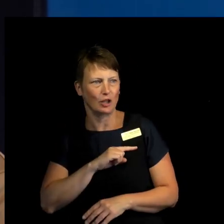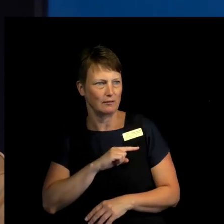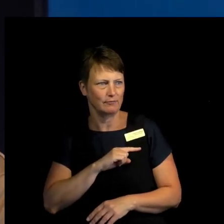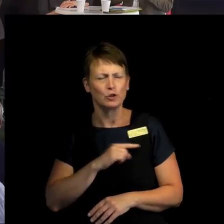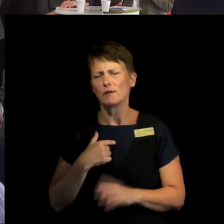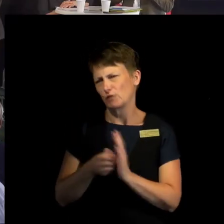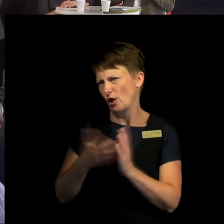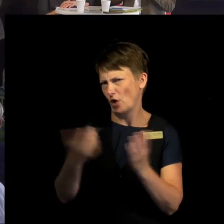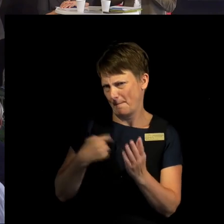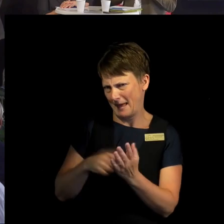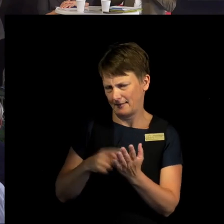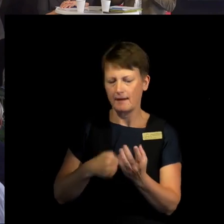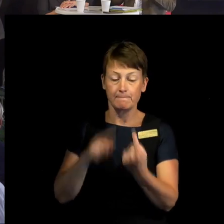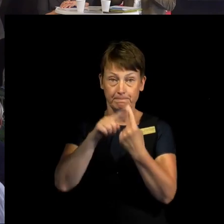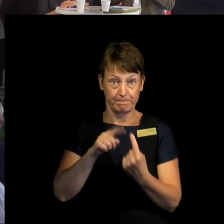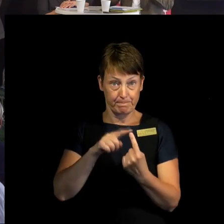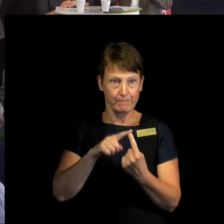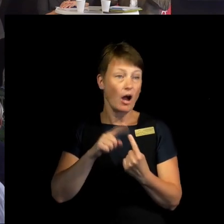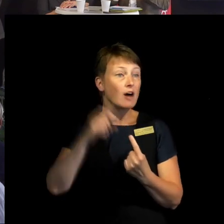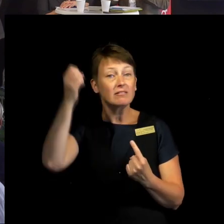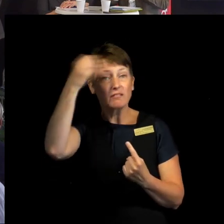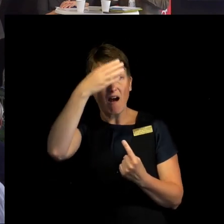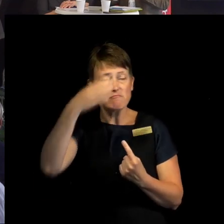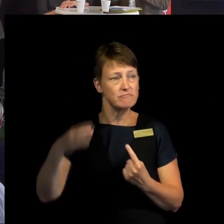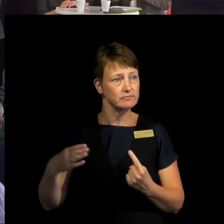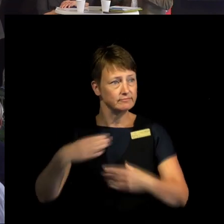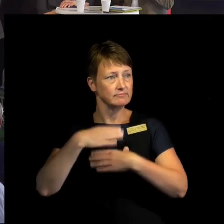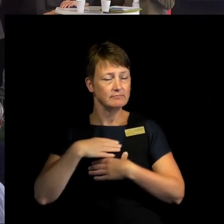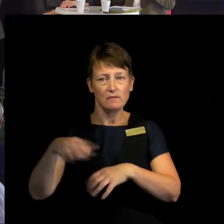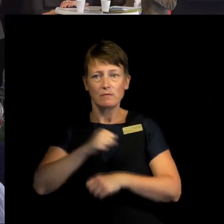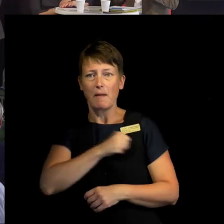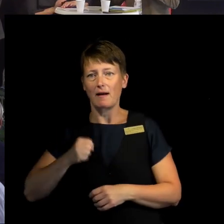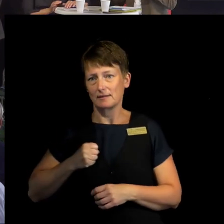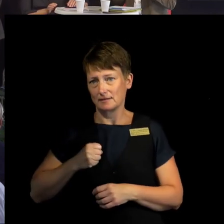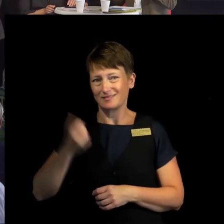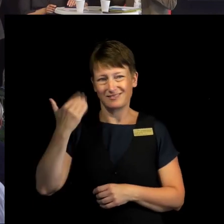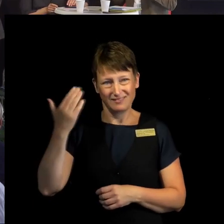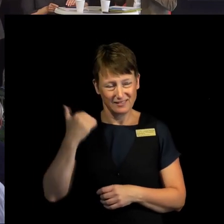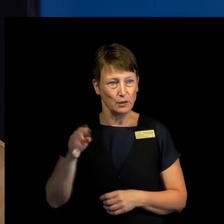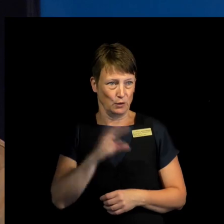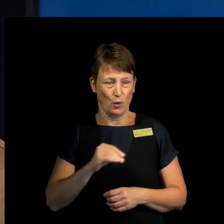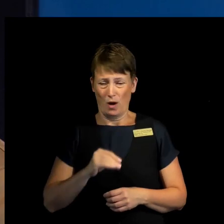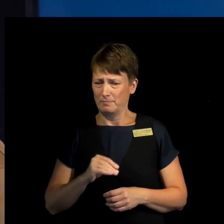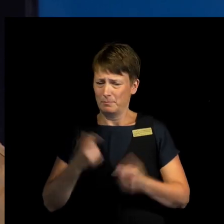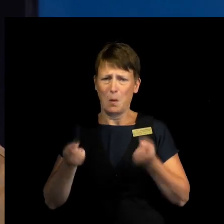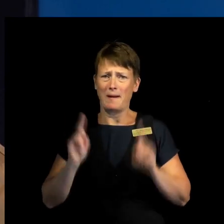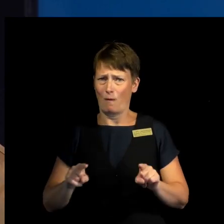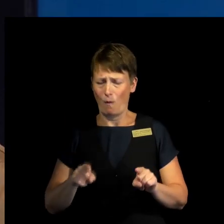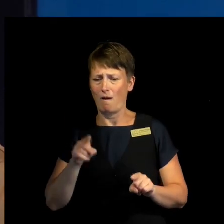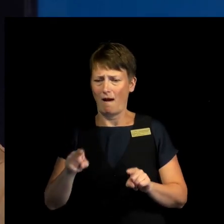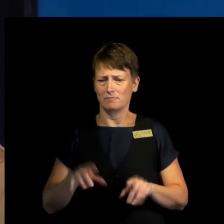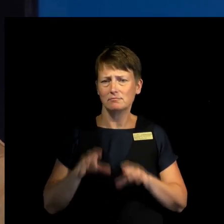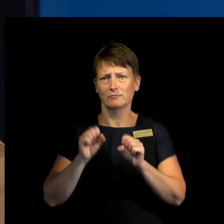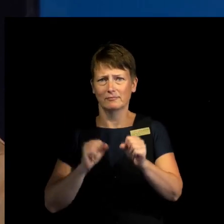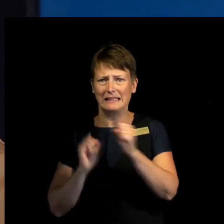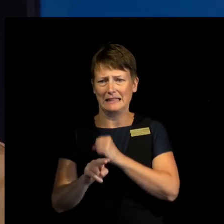The first is, of course, when Trump entered into power in 2017, it was very clear from the moment he set his foot in the White House that